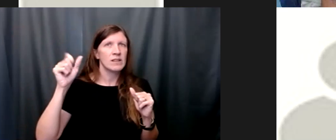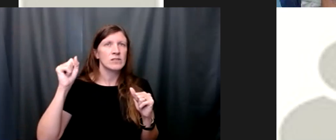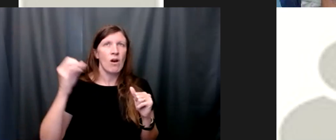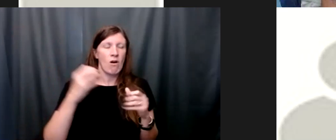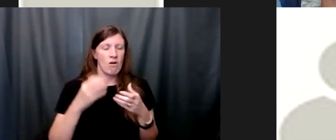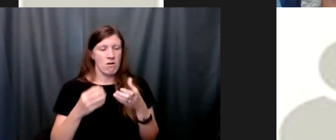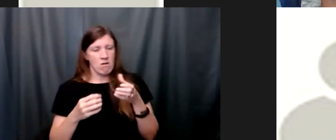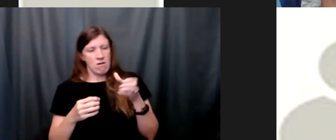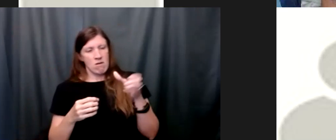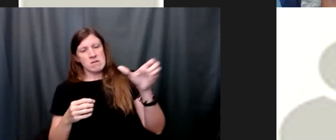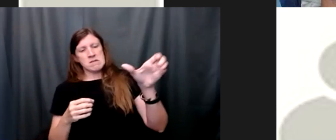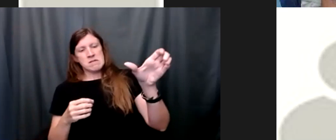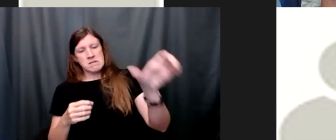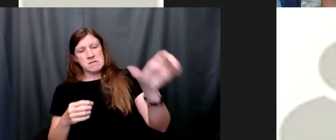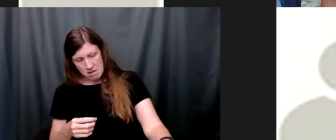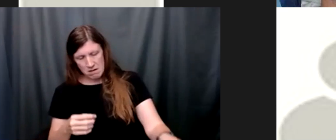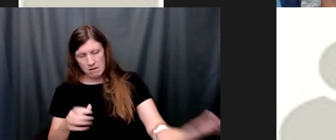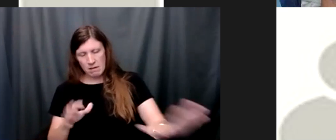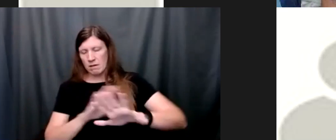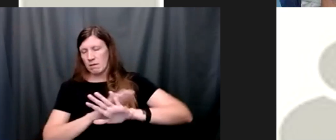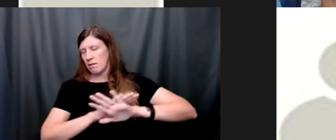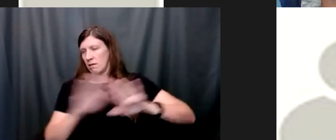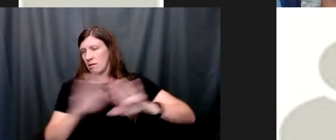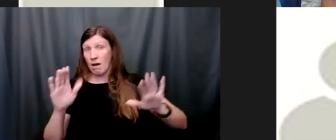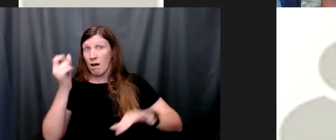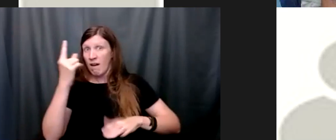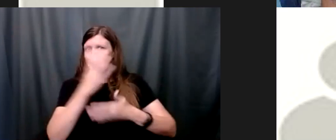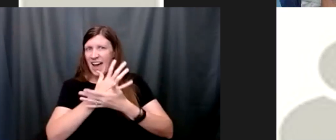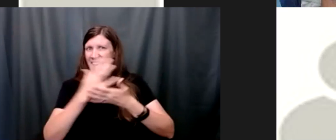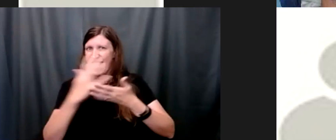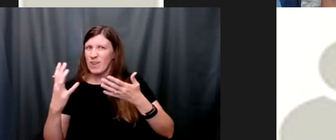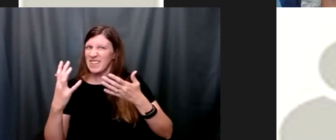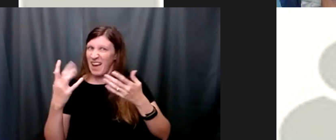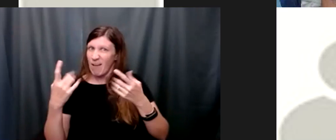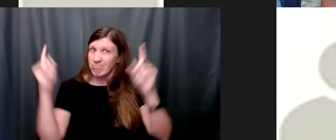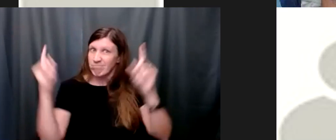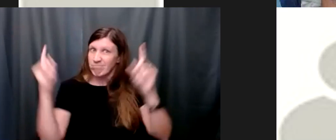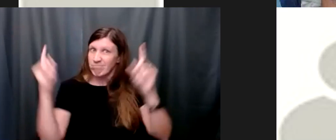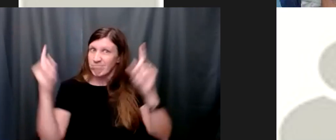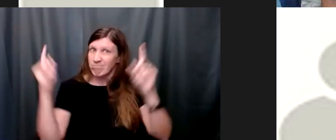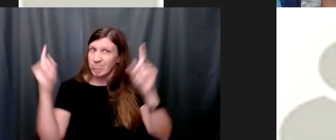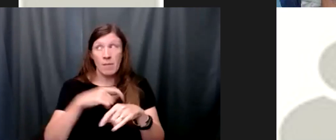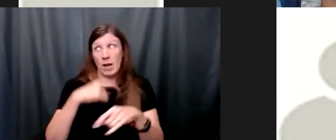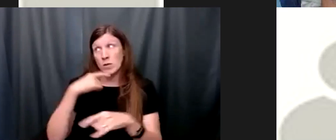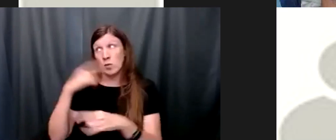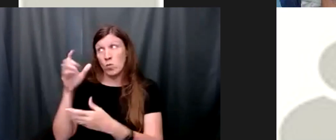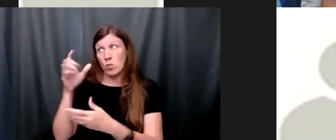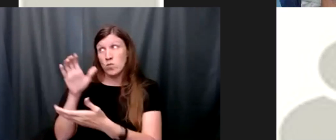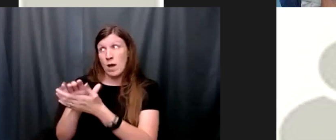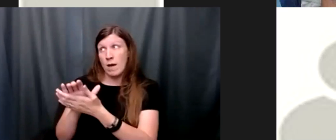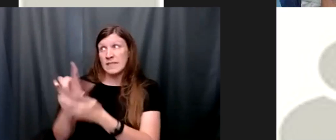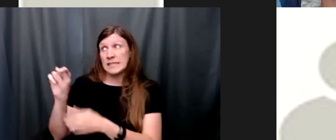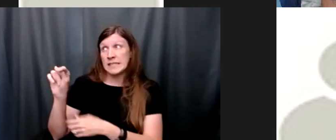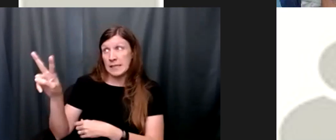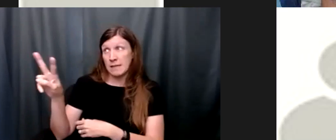the phone the internet for five weeks and you know what i discovered told my wife i'm only going to